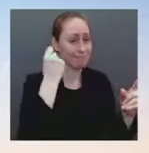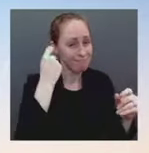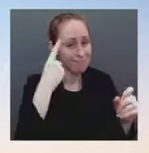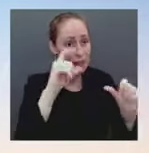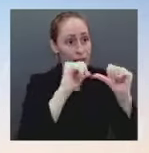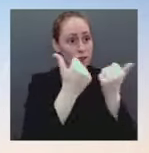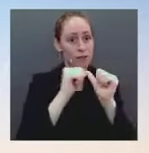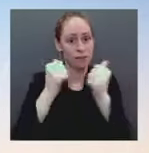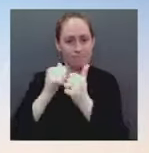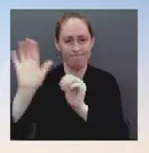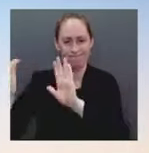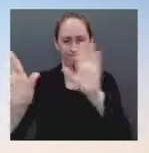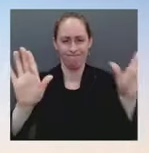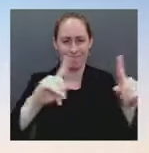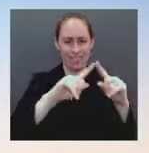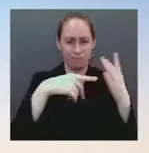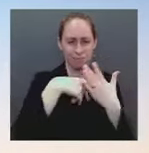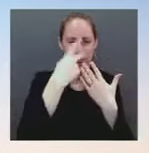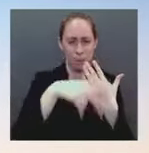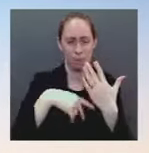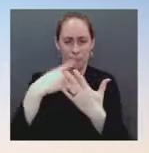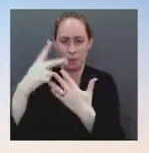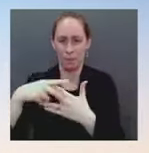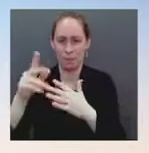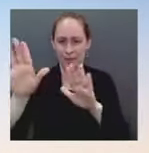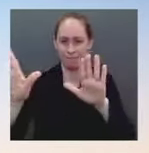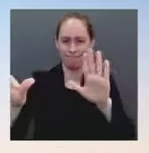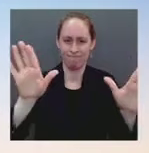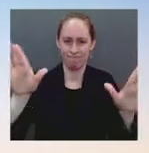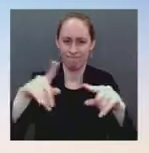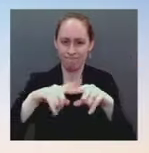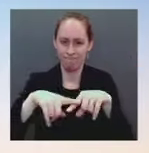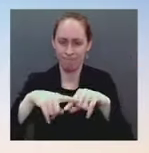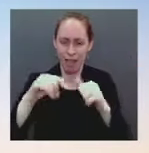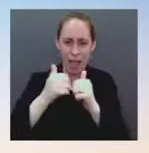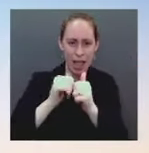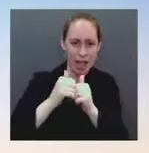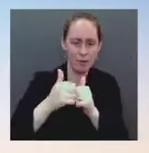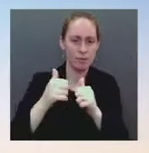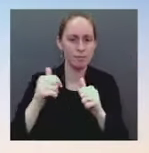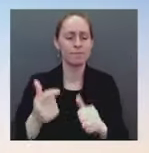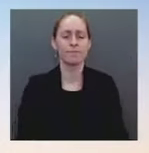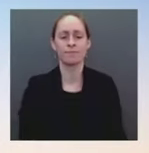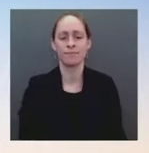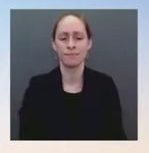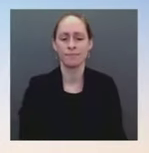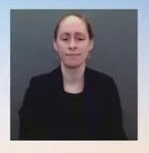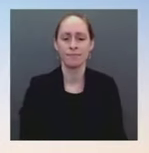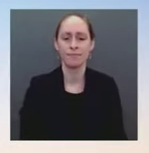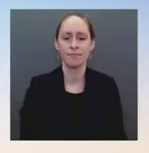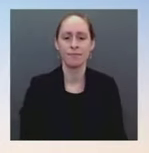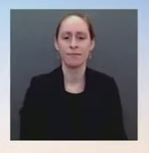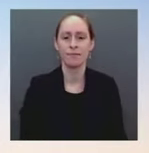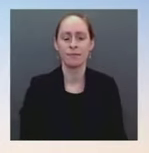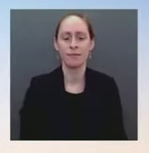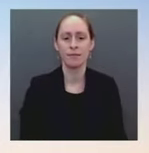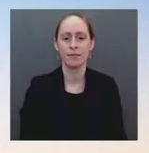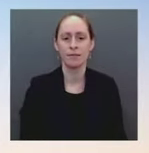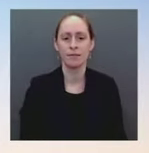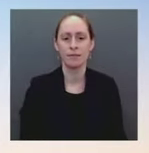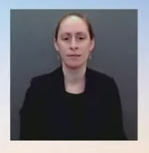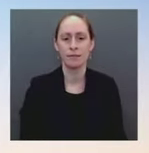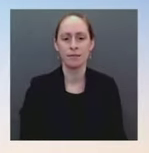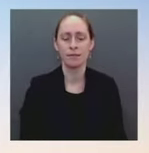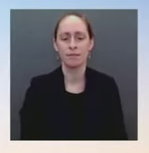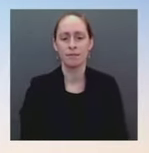implementation to where those questions should be directed. And in terms of the American people, how do you intend to ensure that